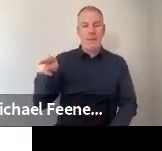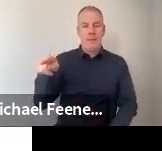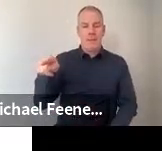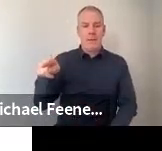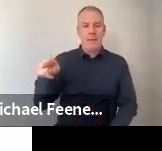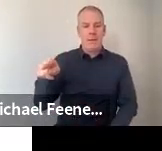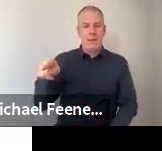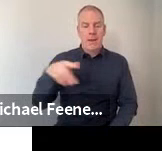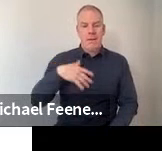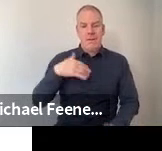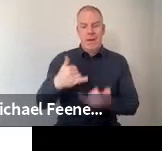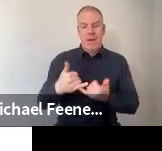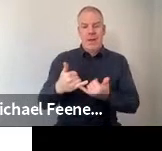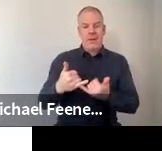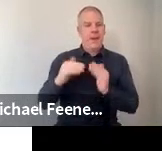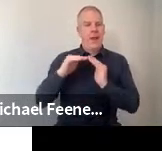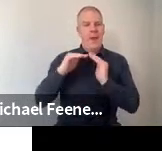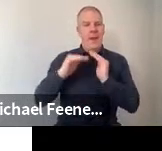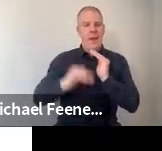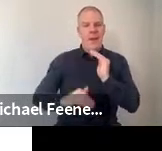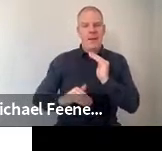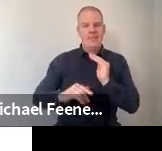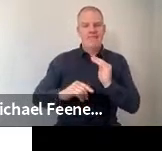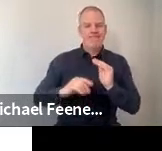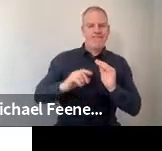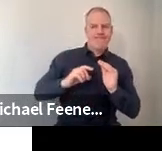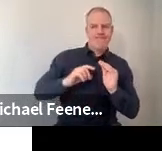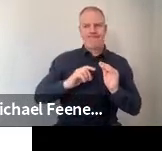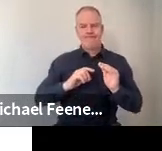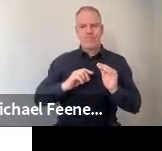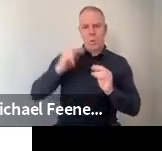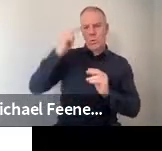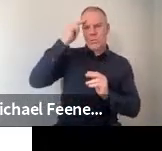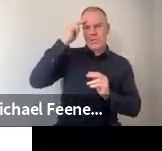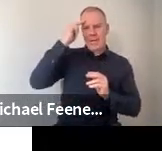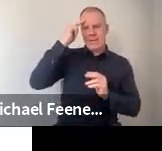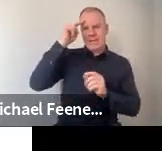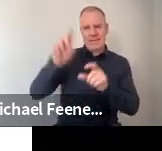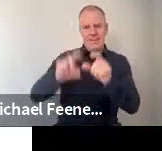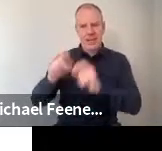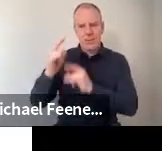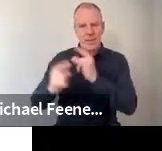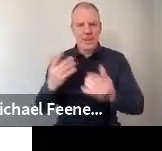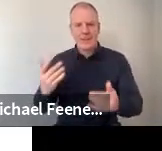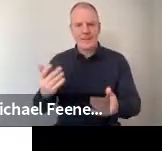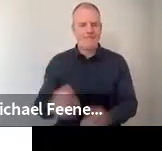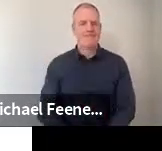tended to have a lower level of confidence in their understanding of science.